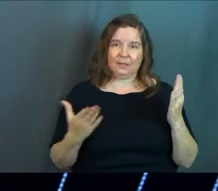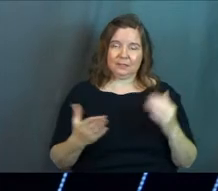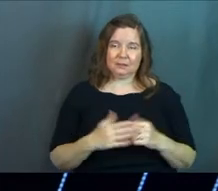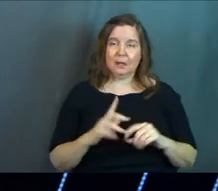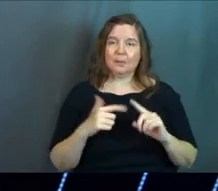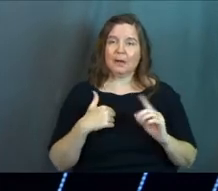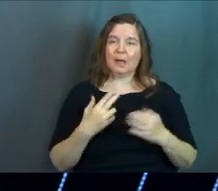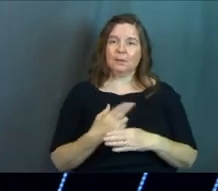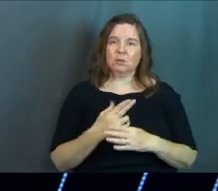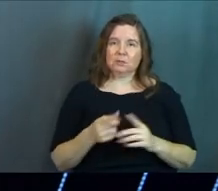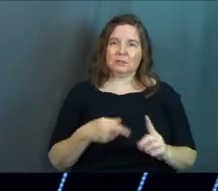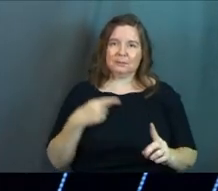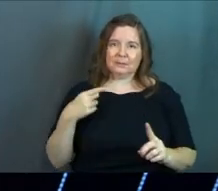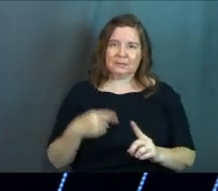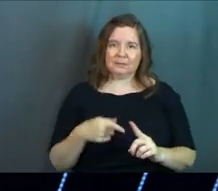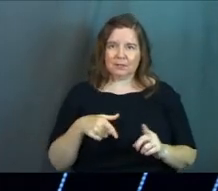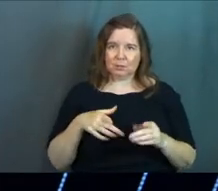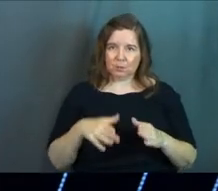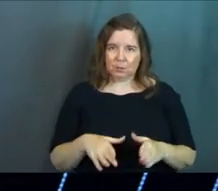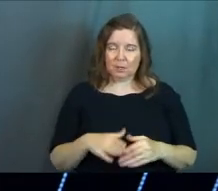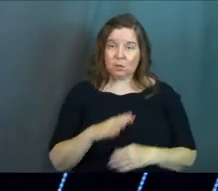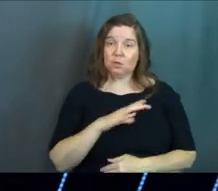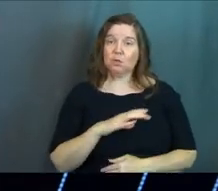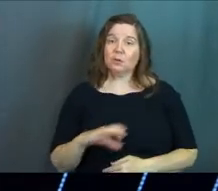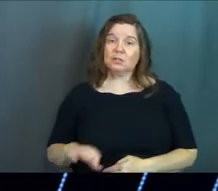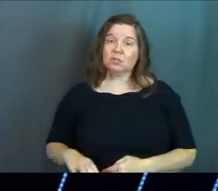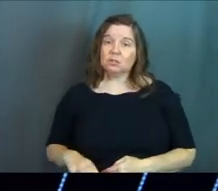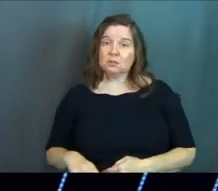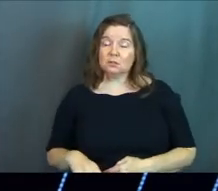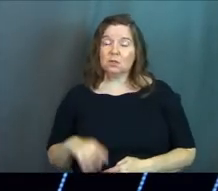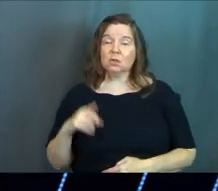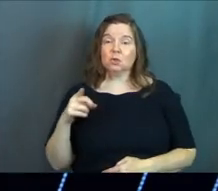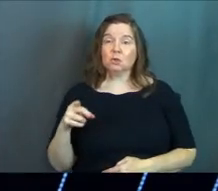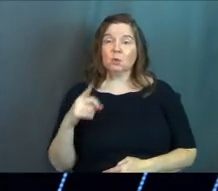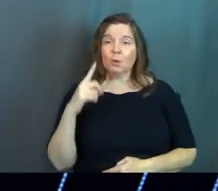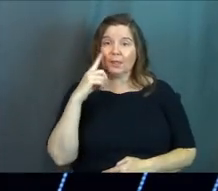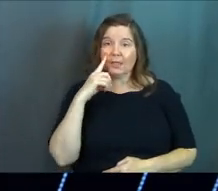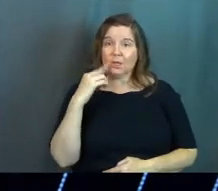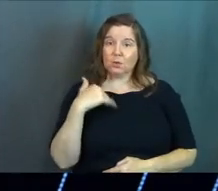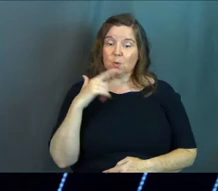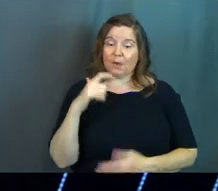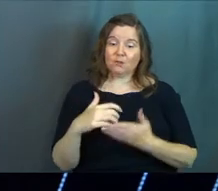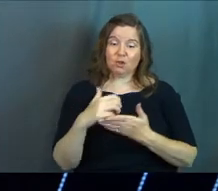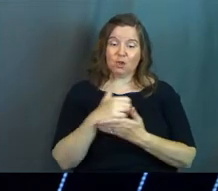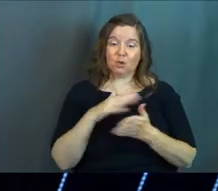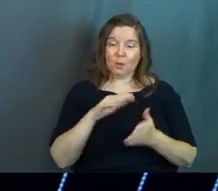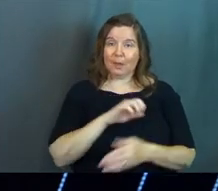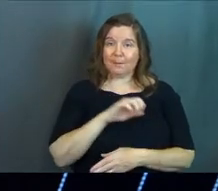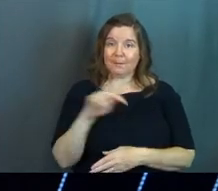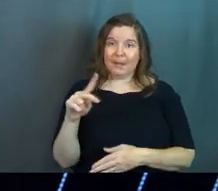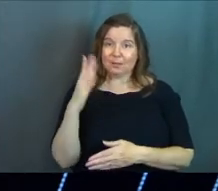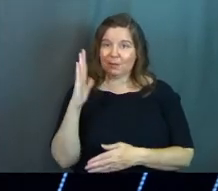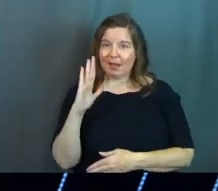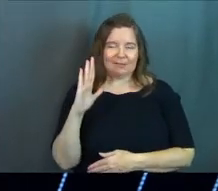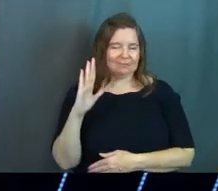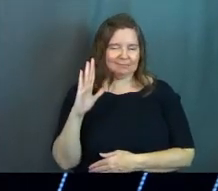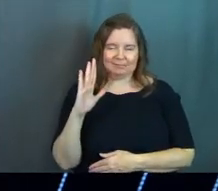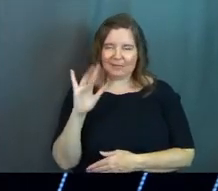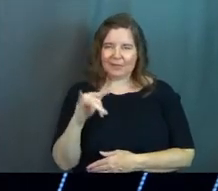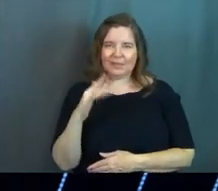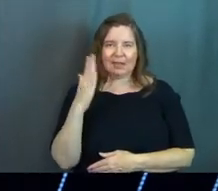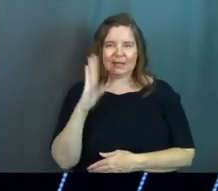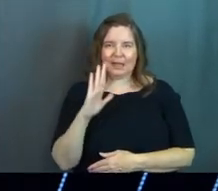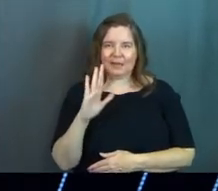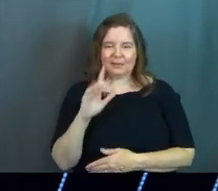but I'm going to use it specifically this way. Christians, you think you have to earn your way back to God. And that's what